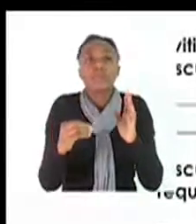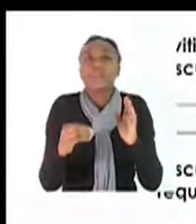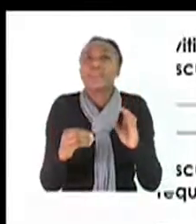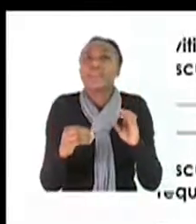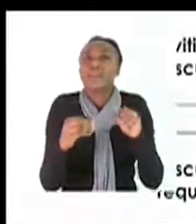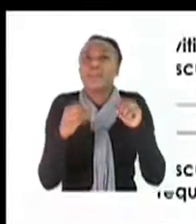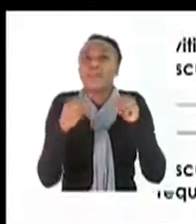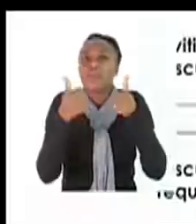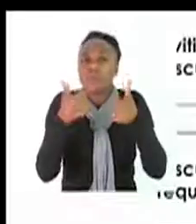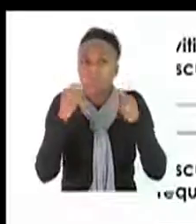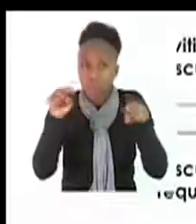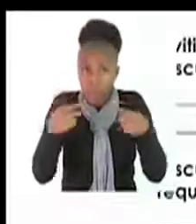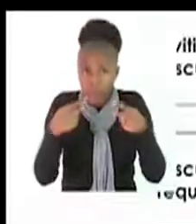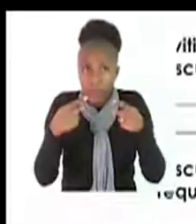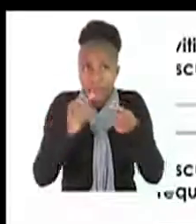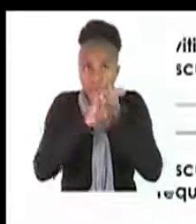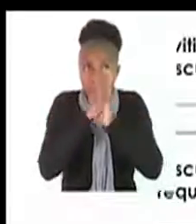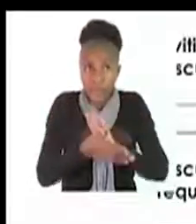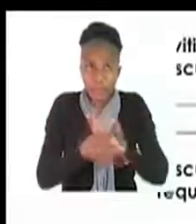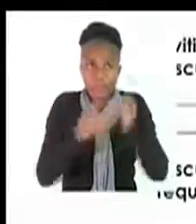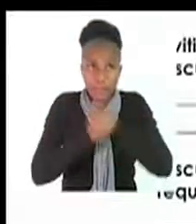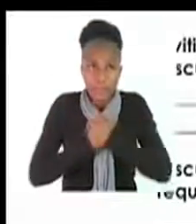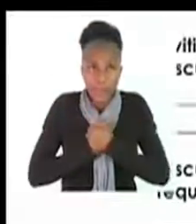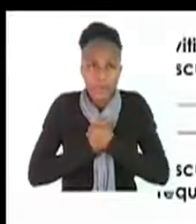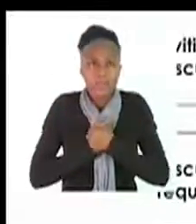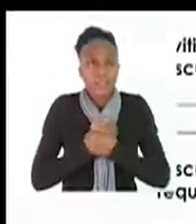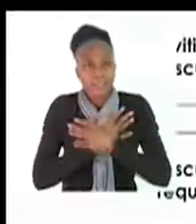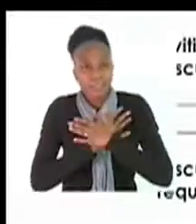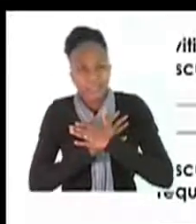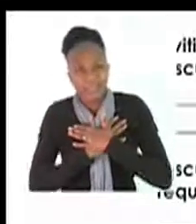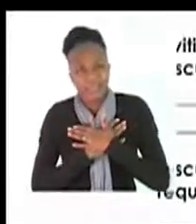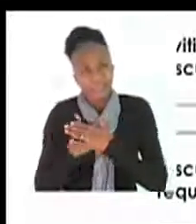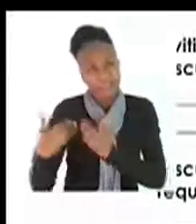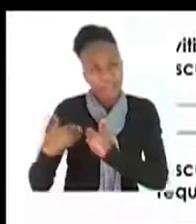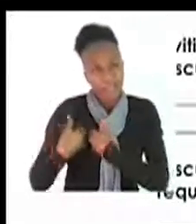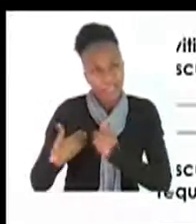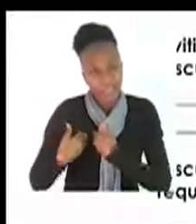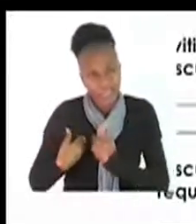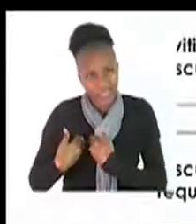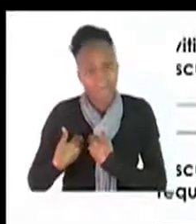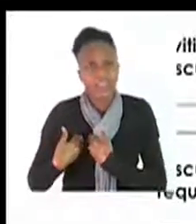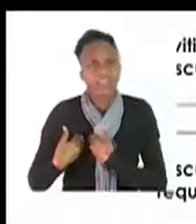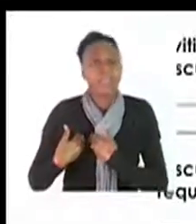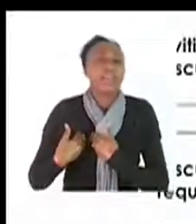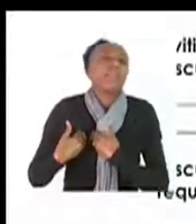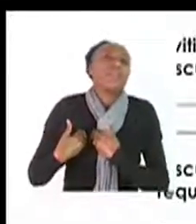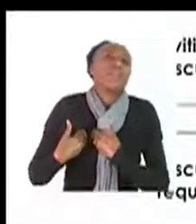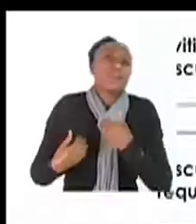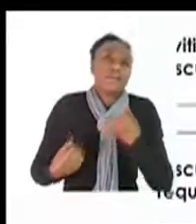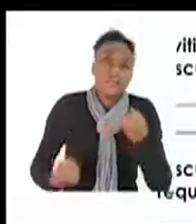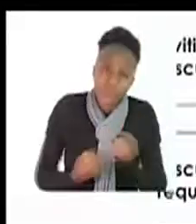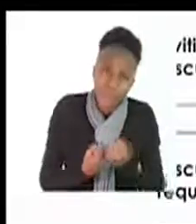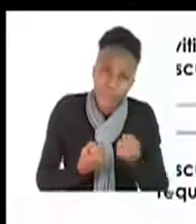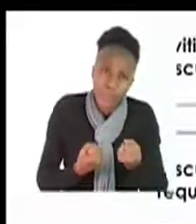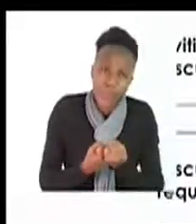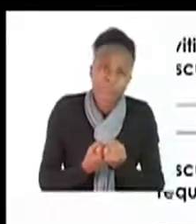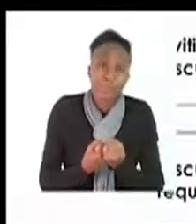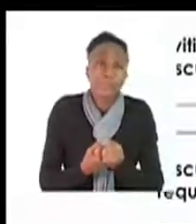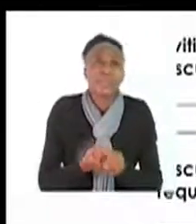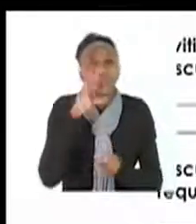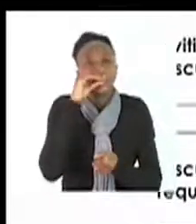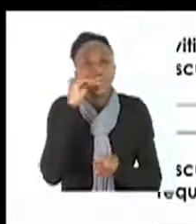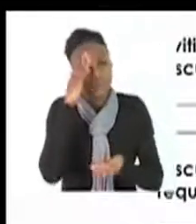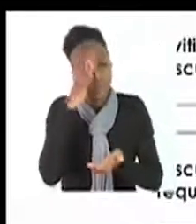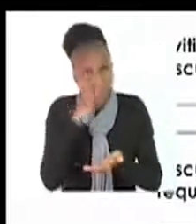responsible parent, his loving care, to be a good planner, a loyal and honest person, a team builder, a